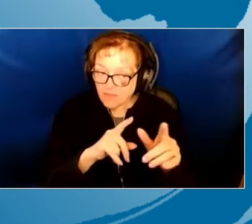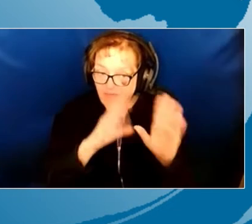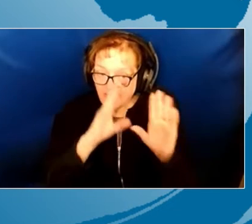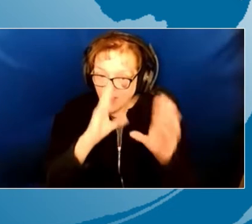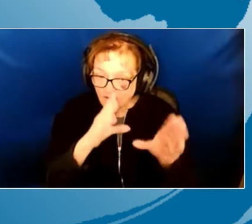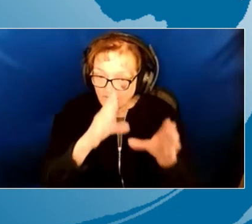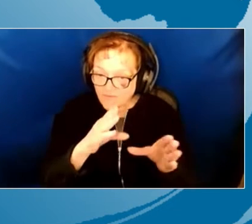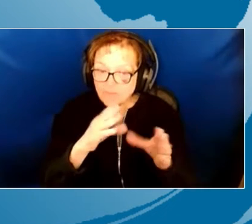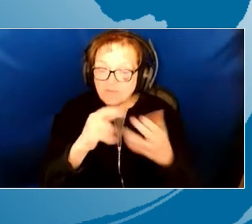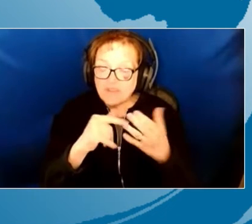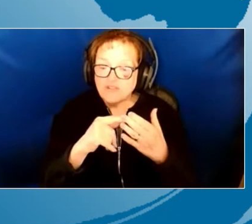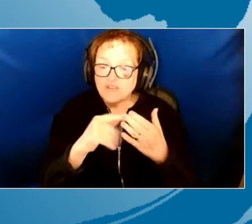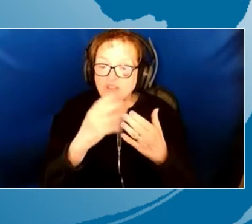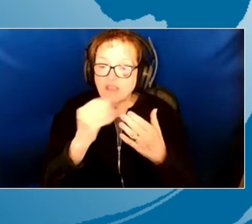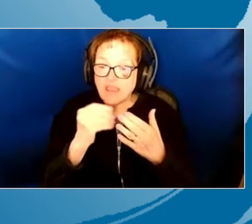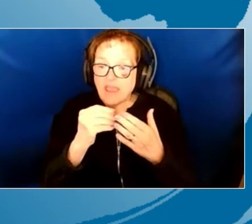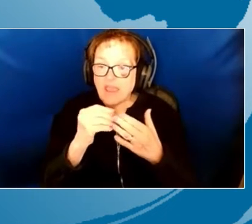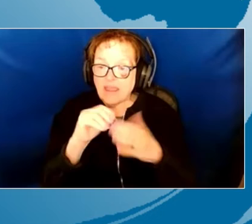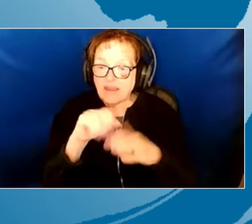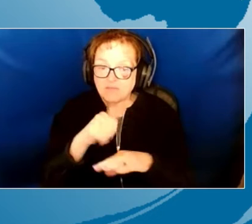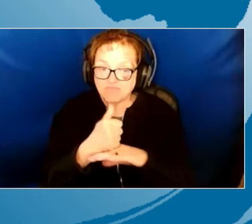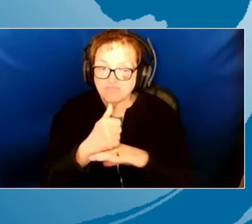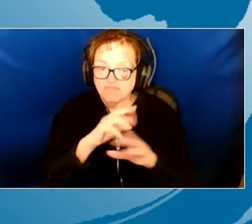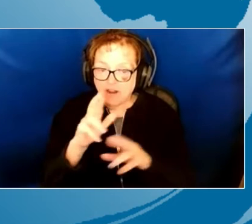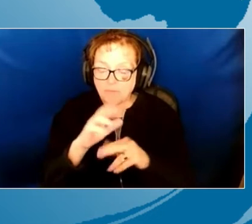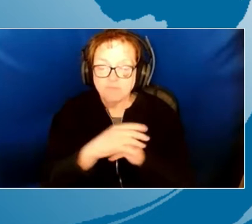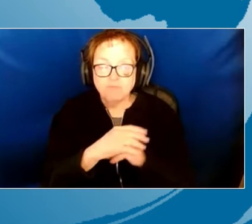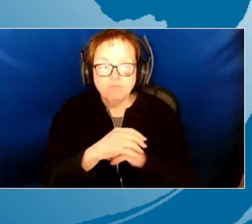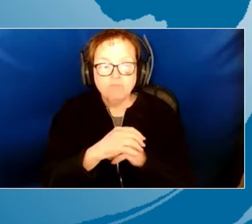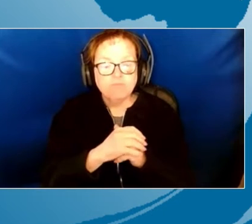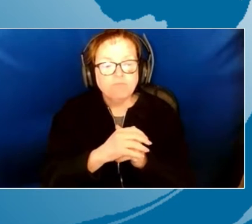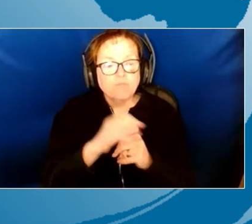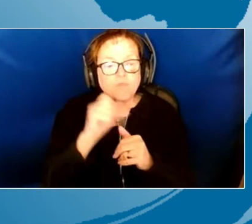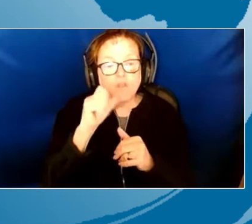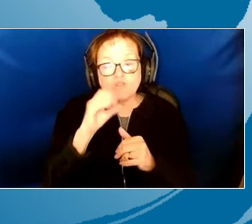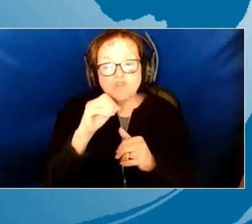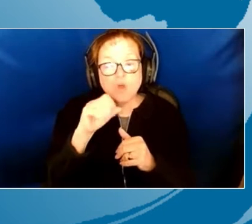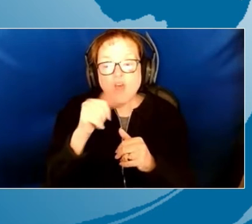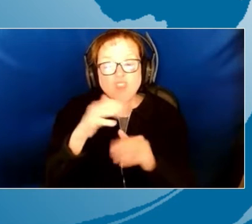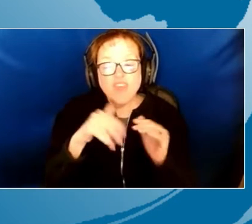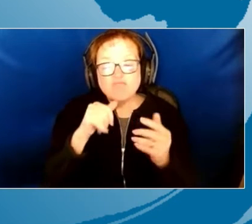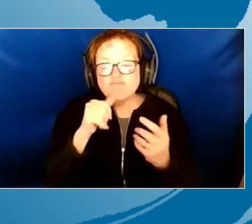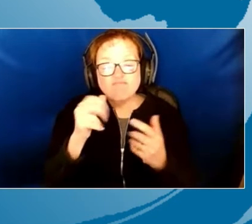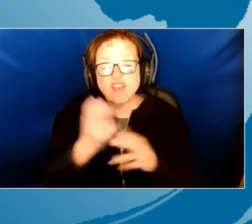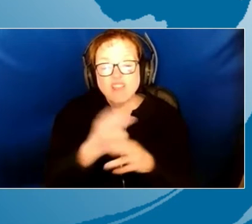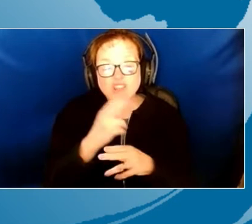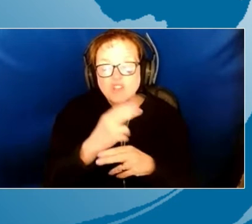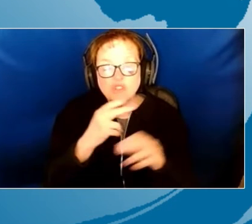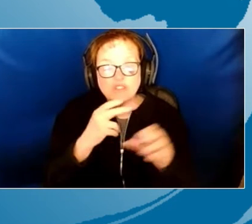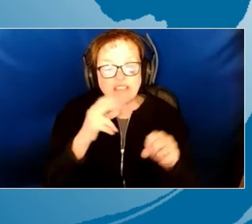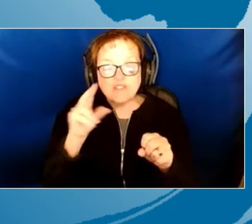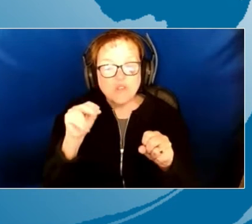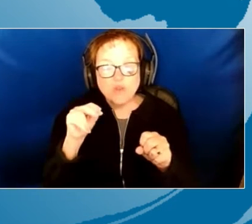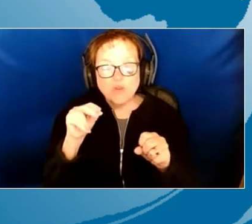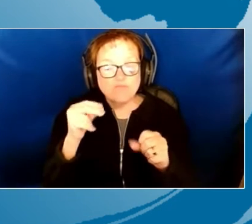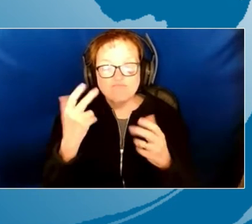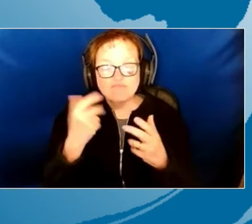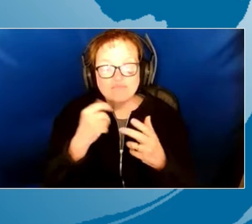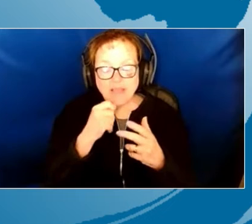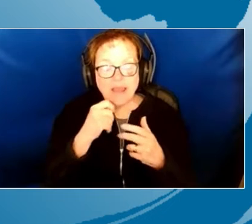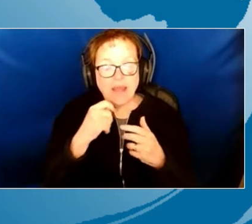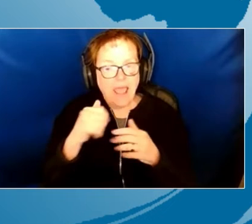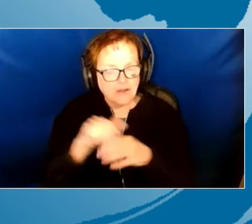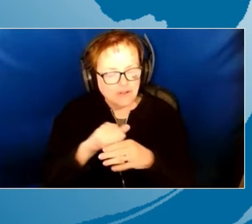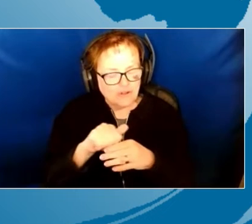focused on the information that's coming. Other than that, I don't use yes, no questions. And this is something that I really had to train myself